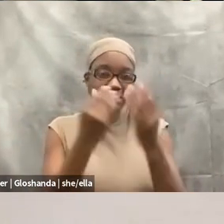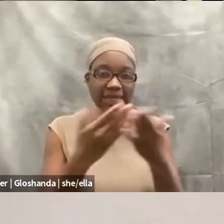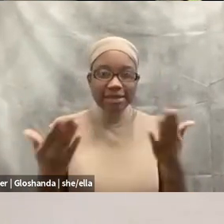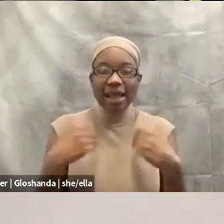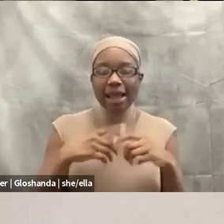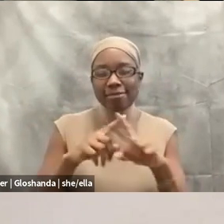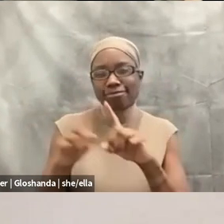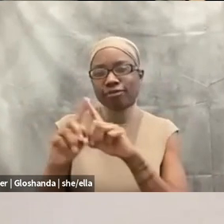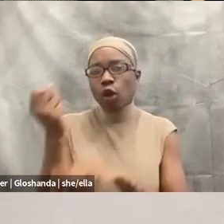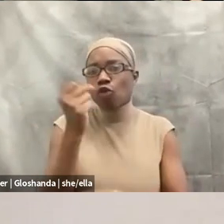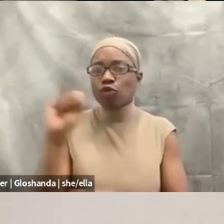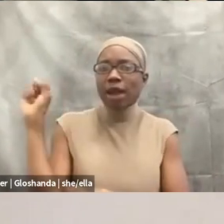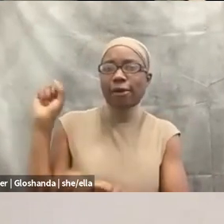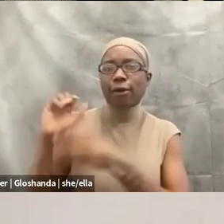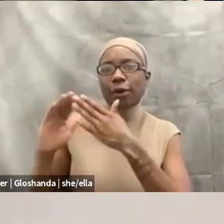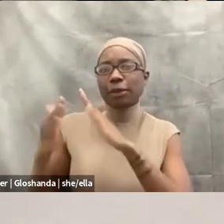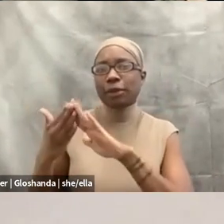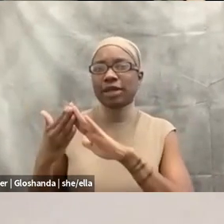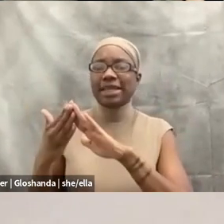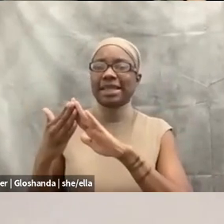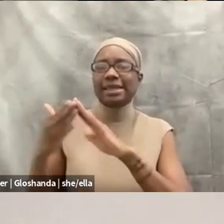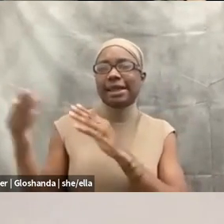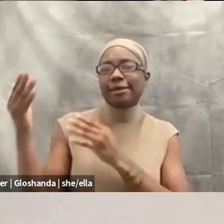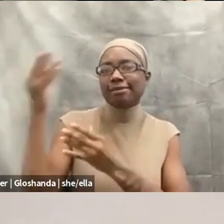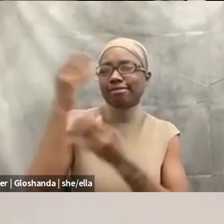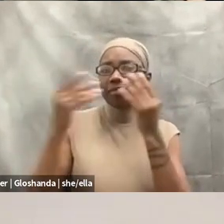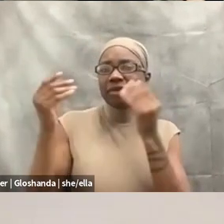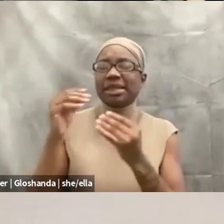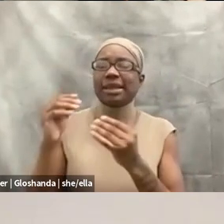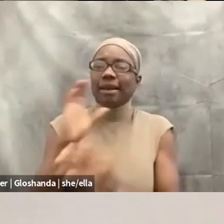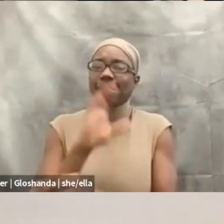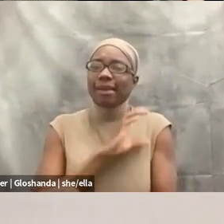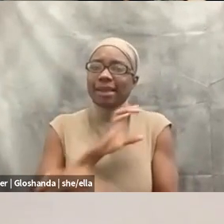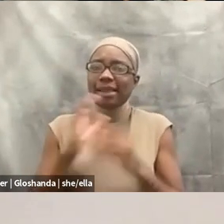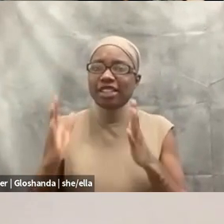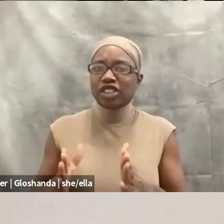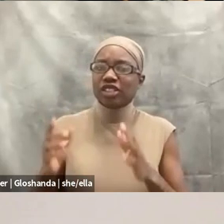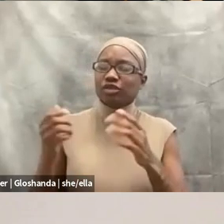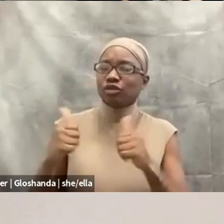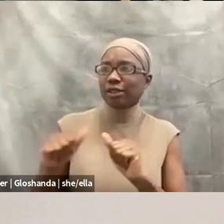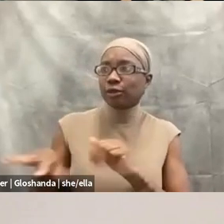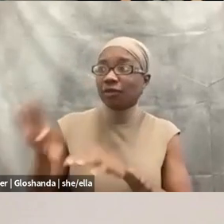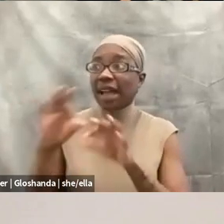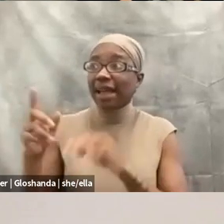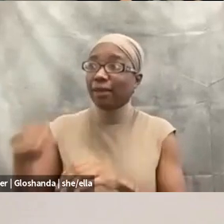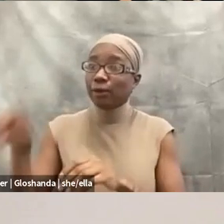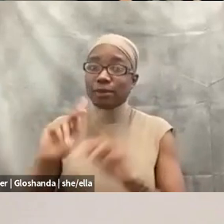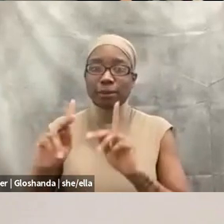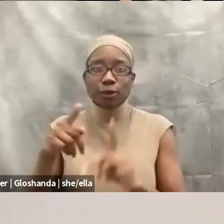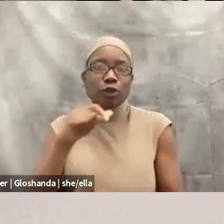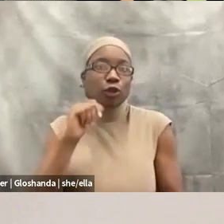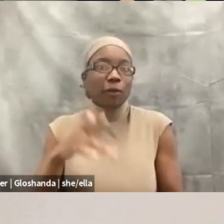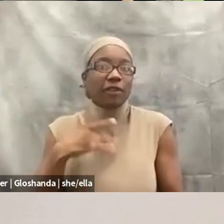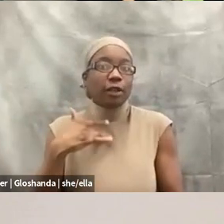thinking clinicians to organize with and just try to find those people. So you won't feel so vulnerable and unprotected.